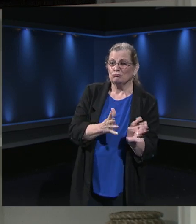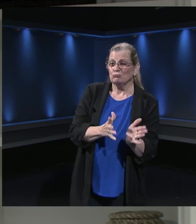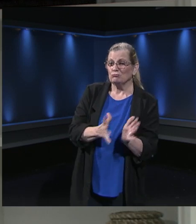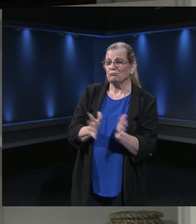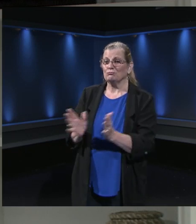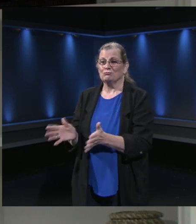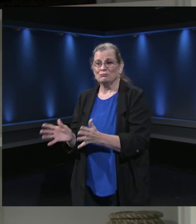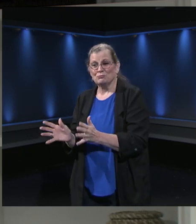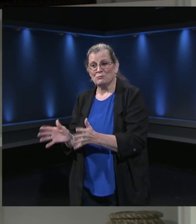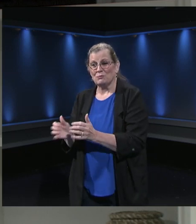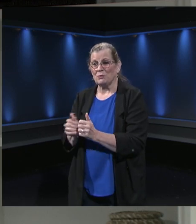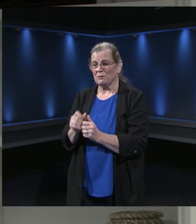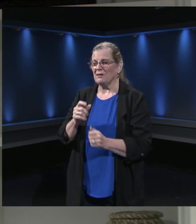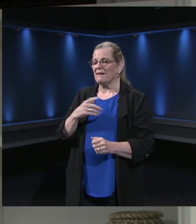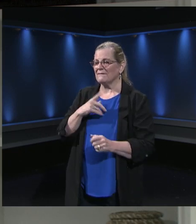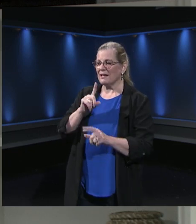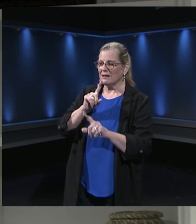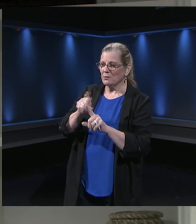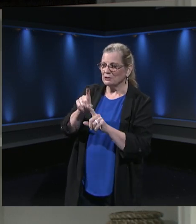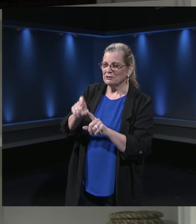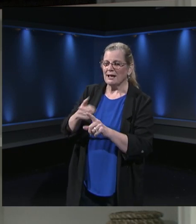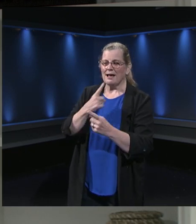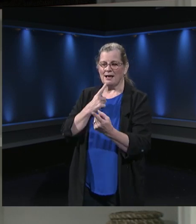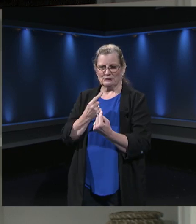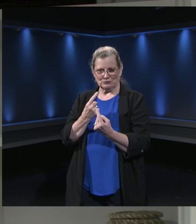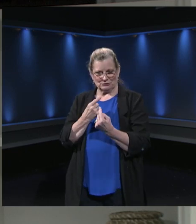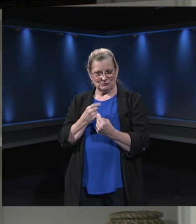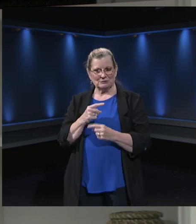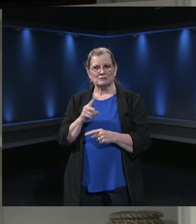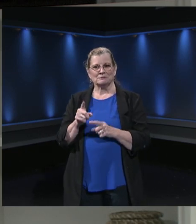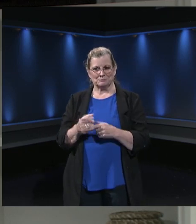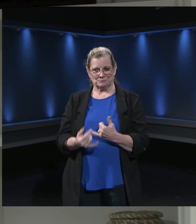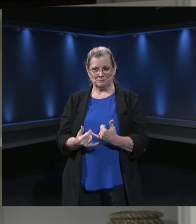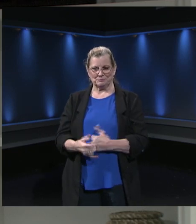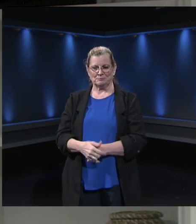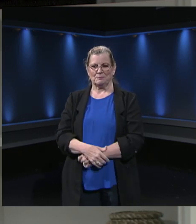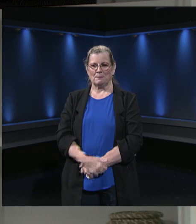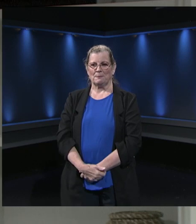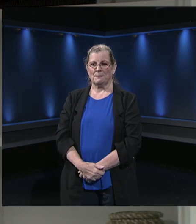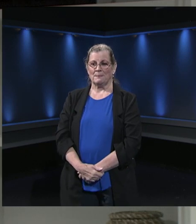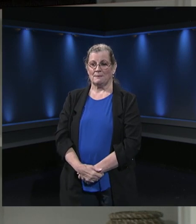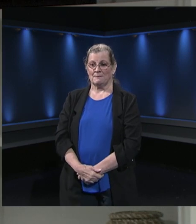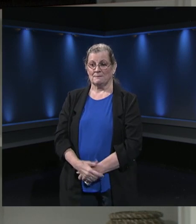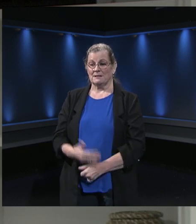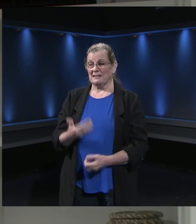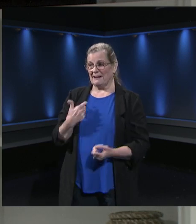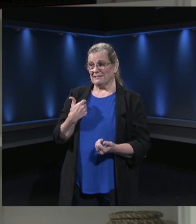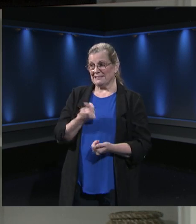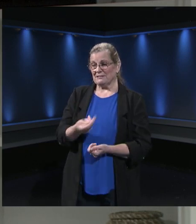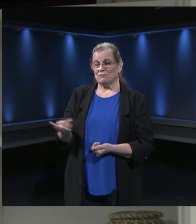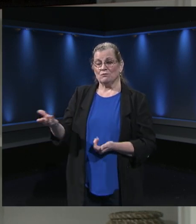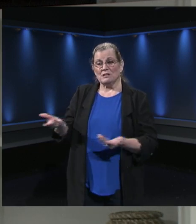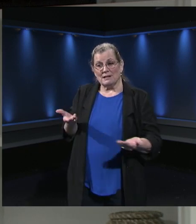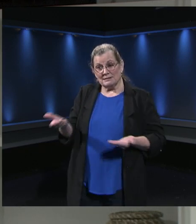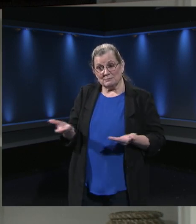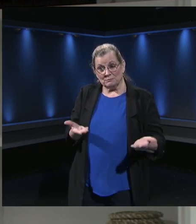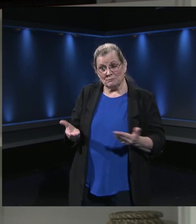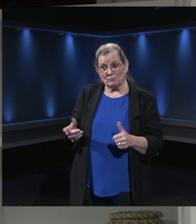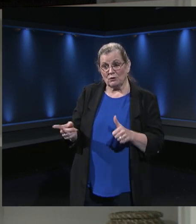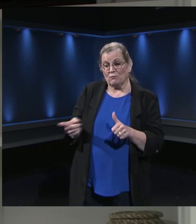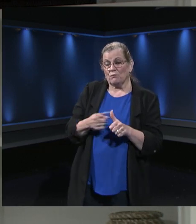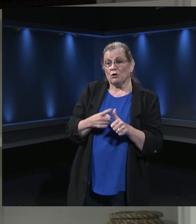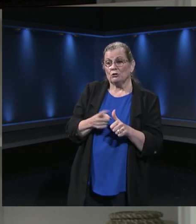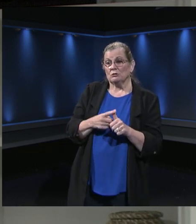minutes. I have several special guests to introduce to you tonight. First, we have our Director of Equity and